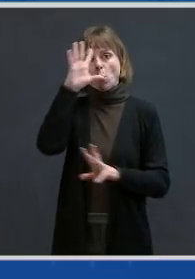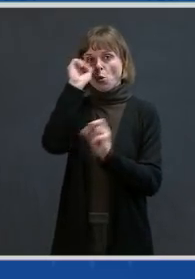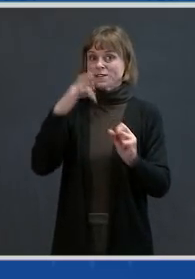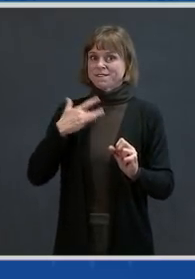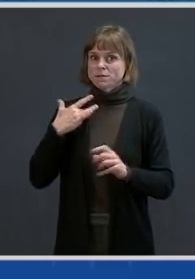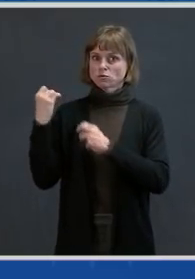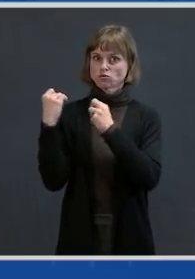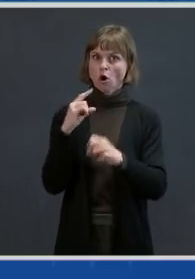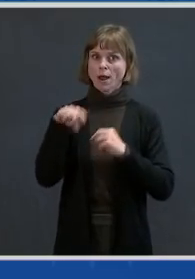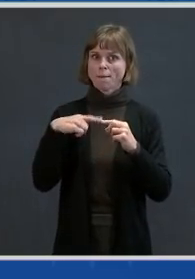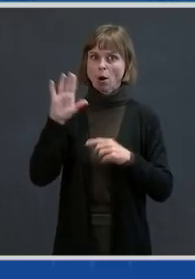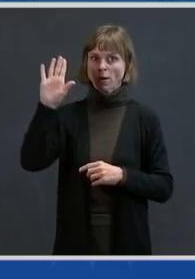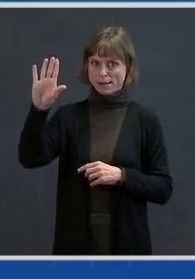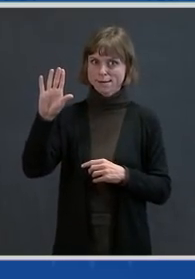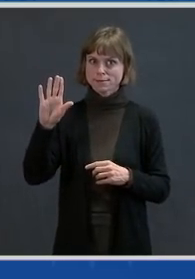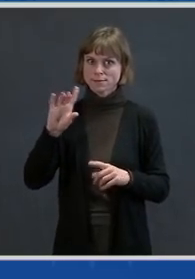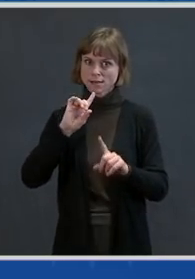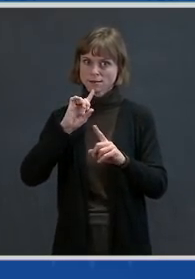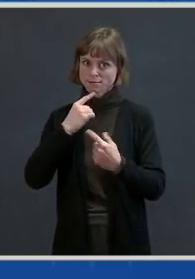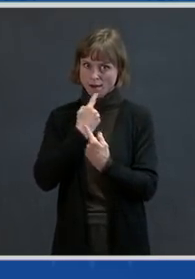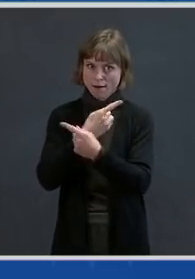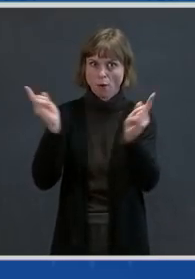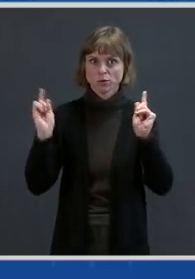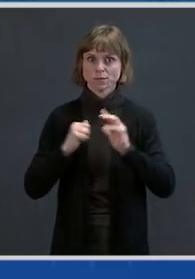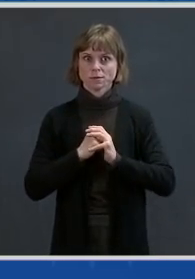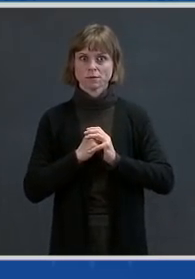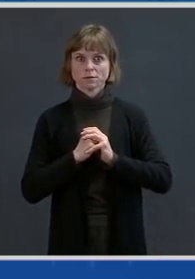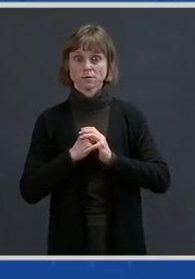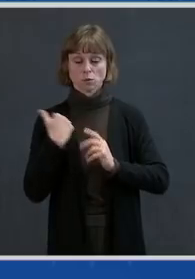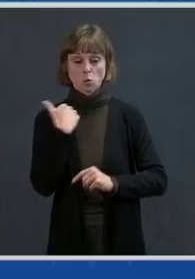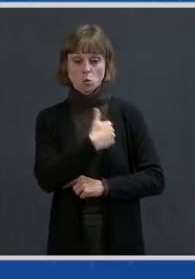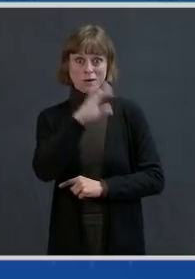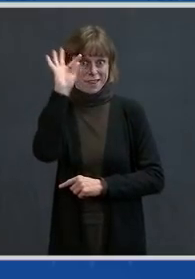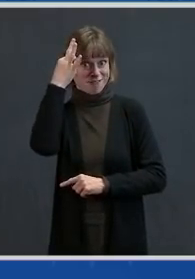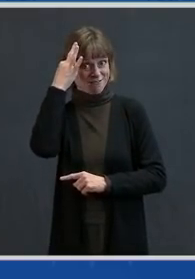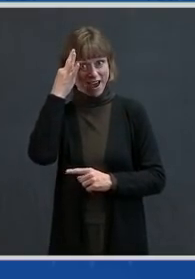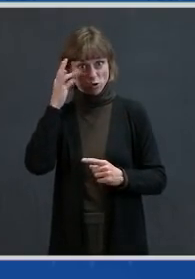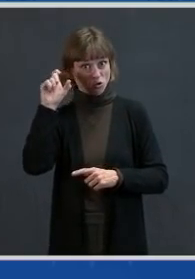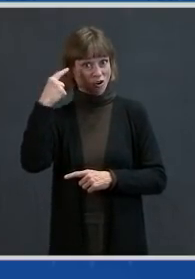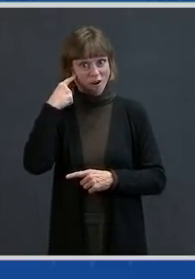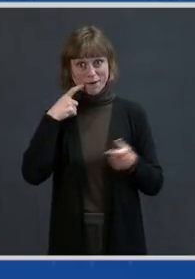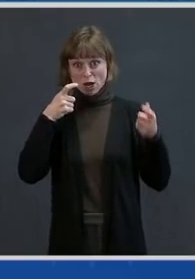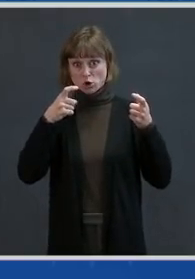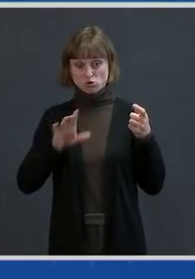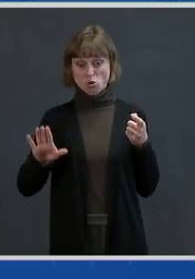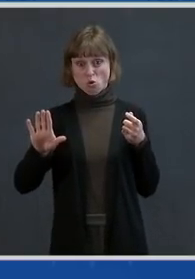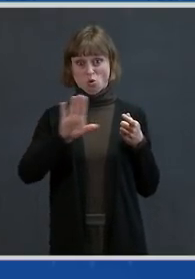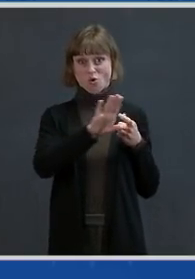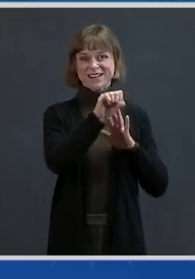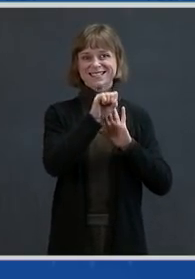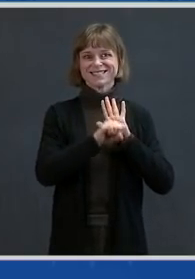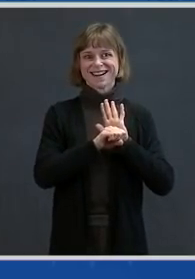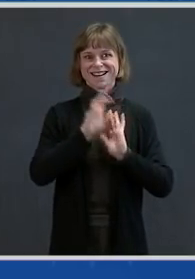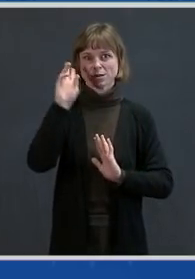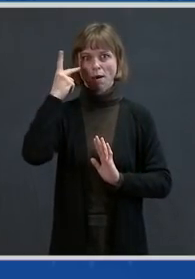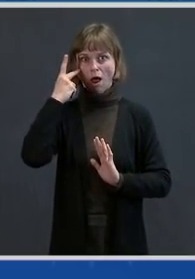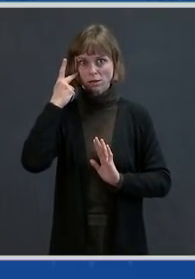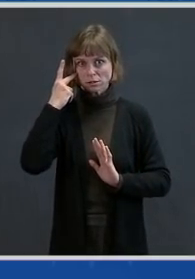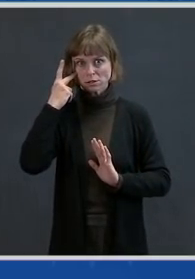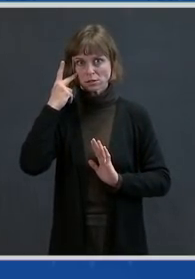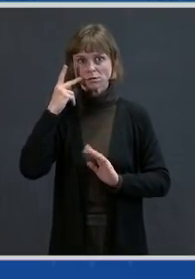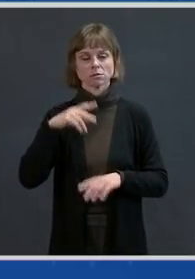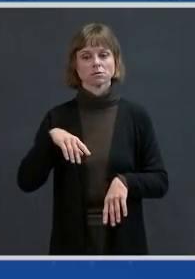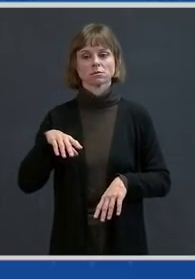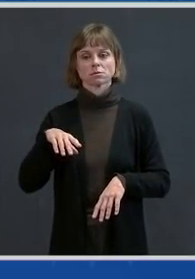you that while we at the federal government don't control the policies made by by state governors, we do